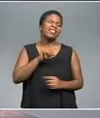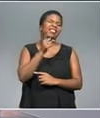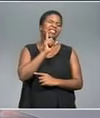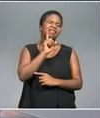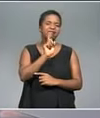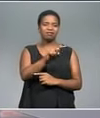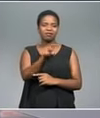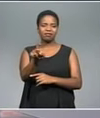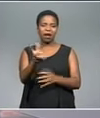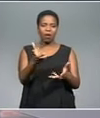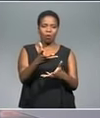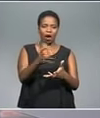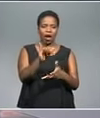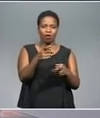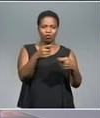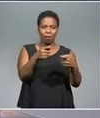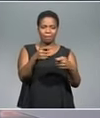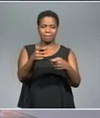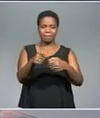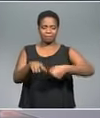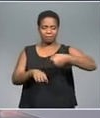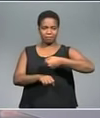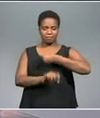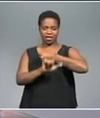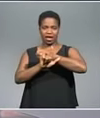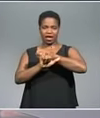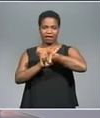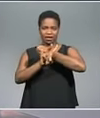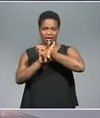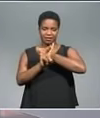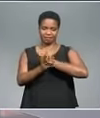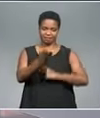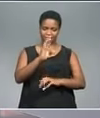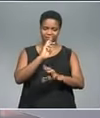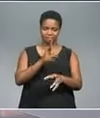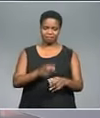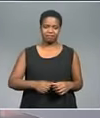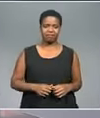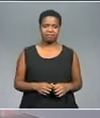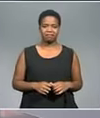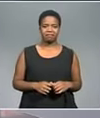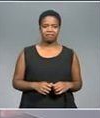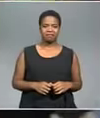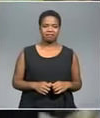found out whether it really is a nifty stasher of cash. Slindelo Masikane takes us shopping.